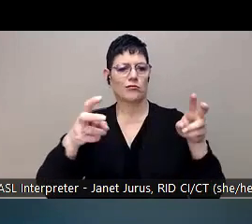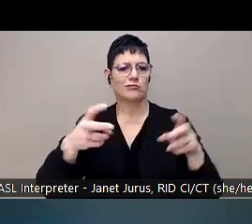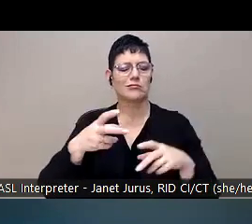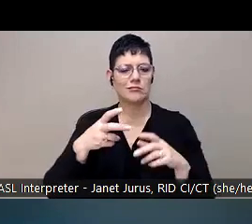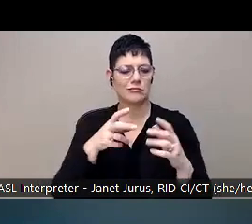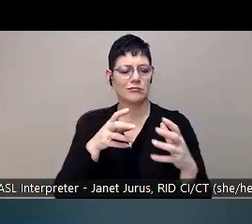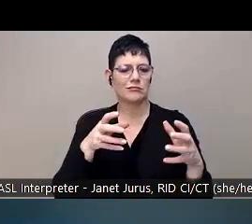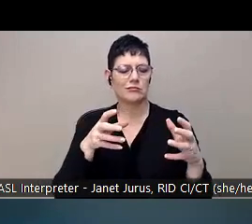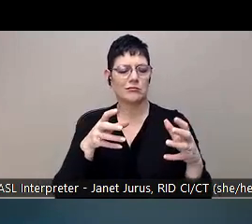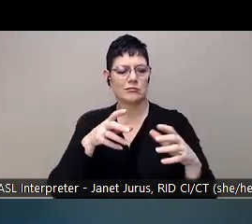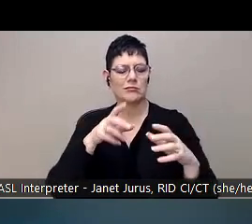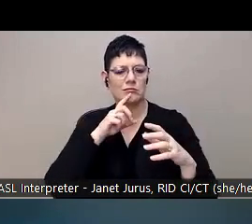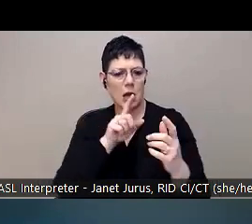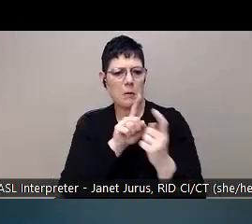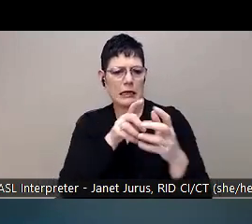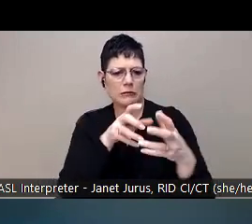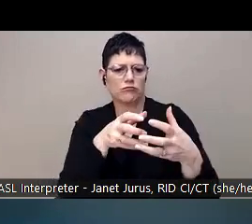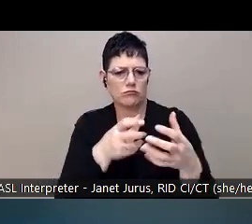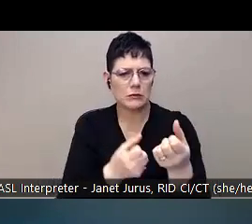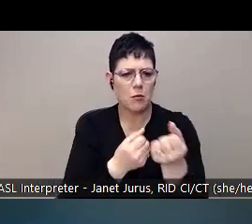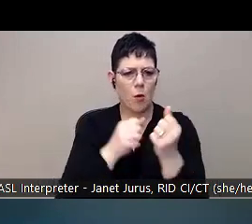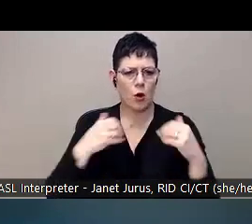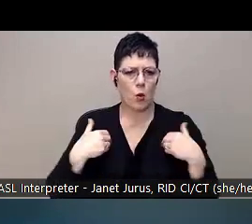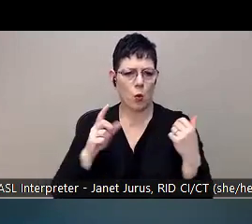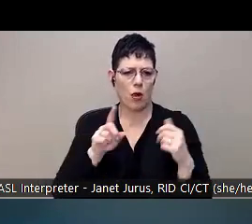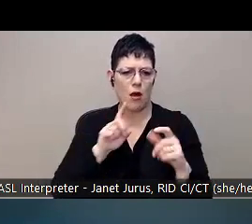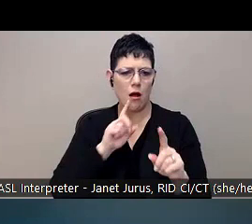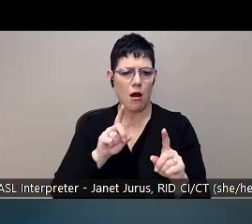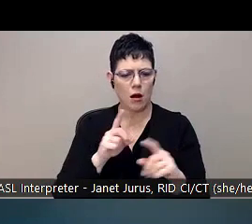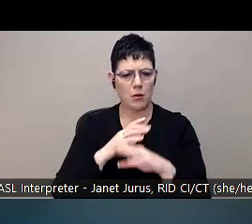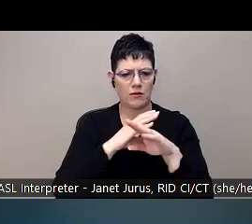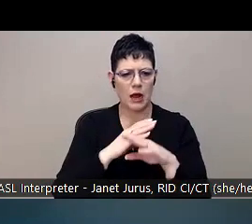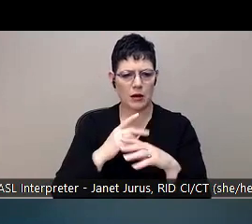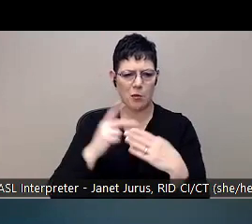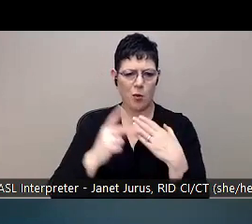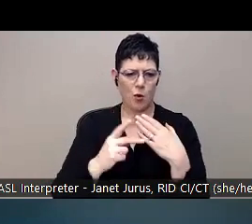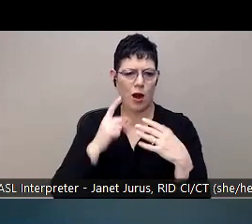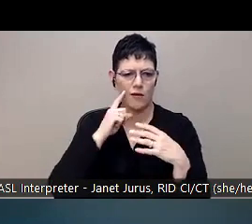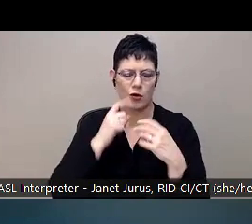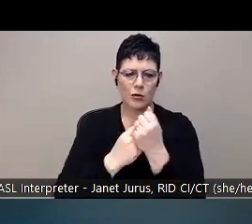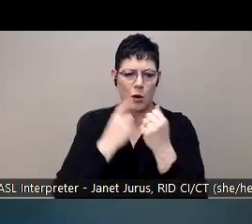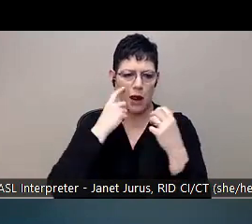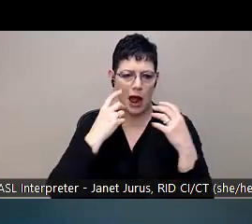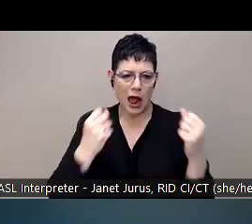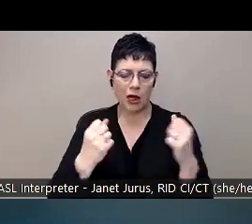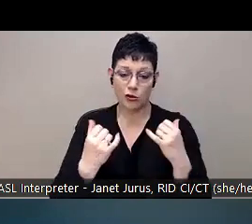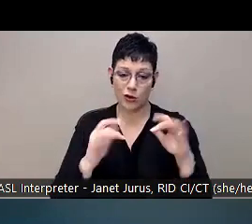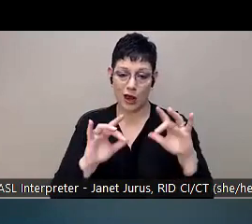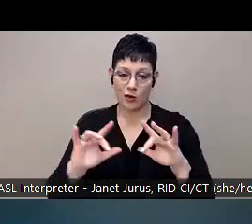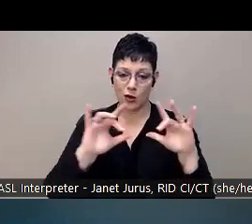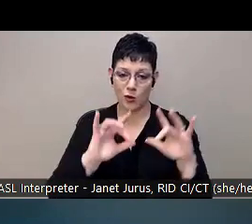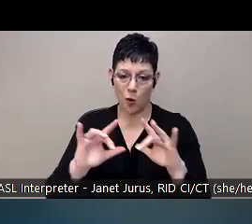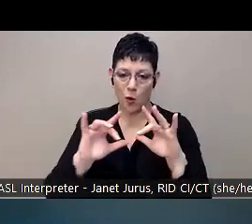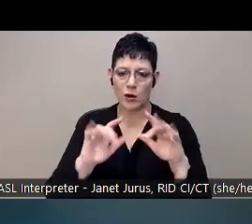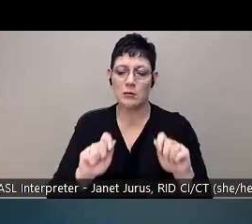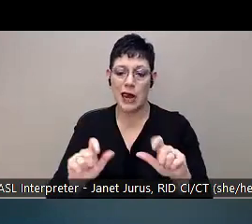Programming to Support Mental Health. Today's presentation will be recorded, and the recording link, slides, and a